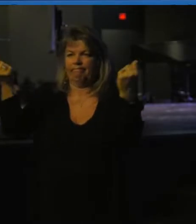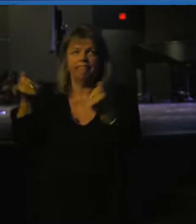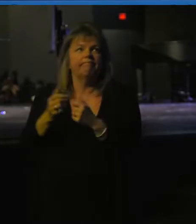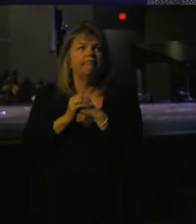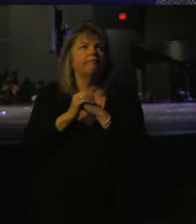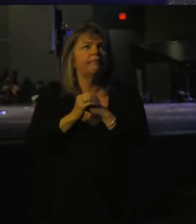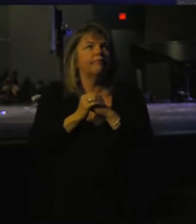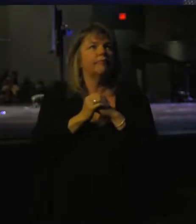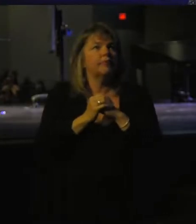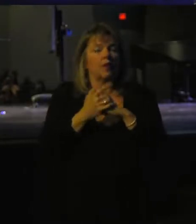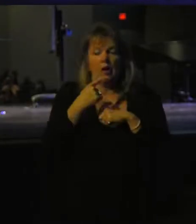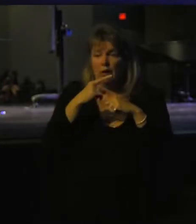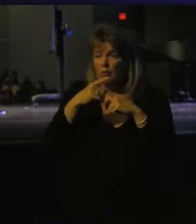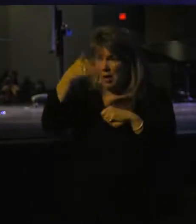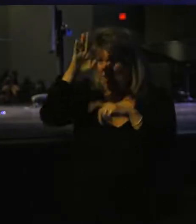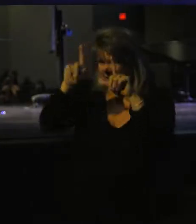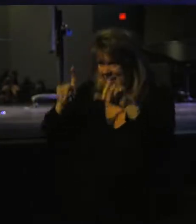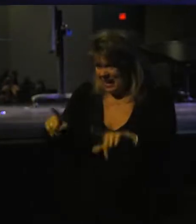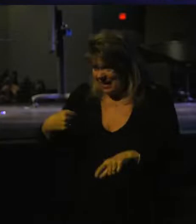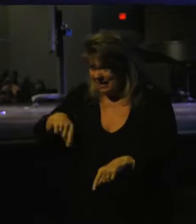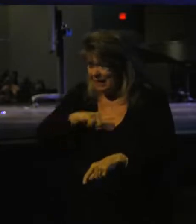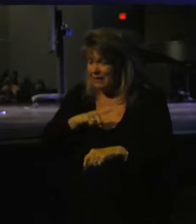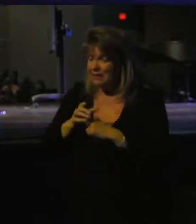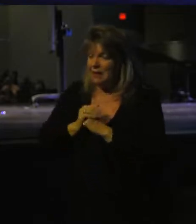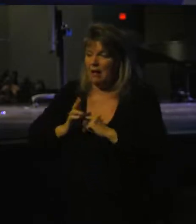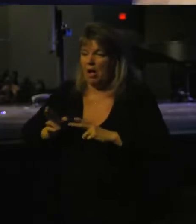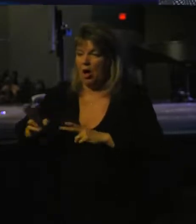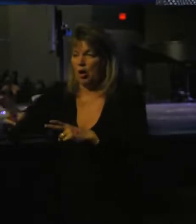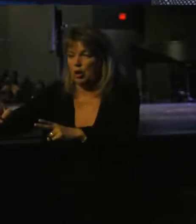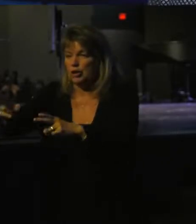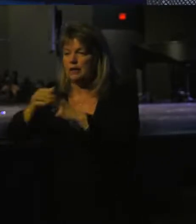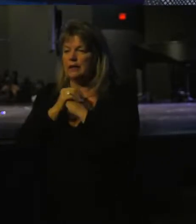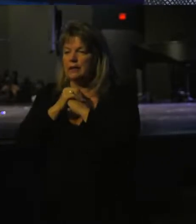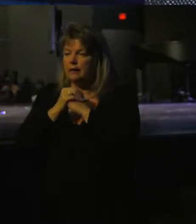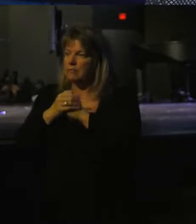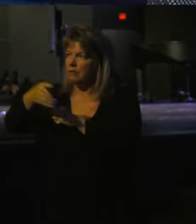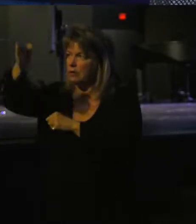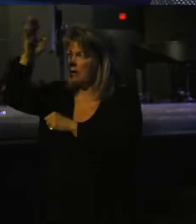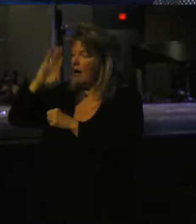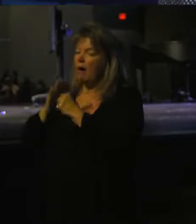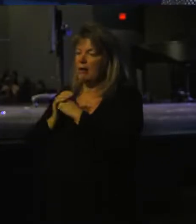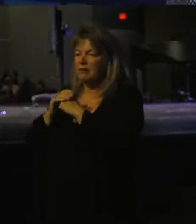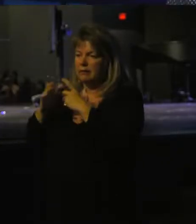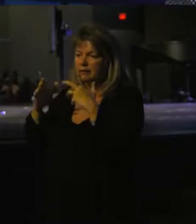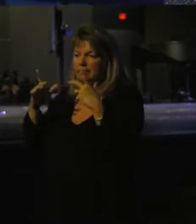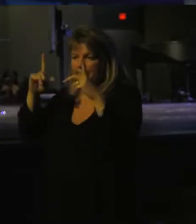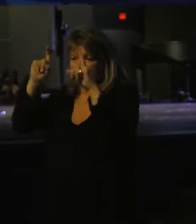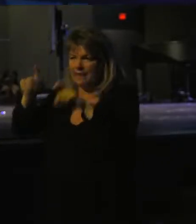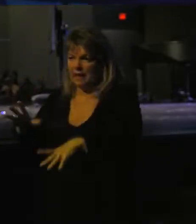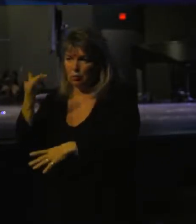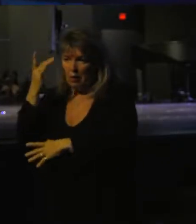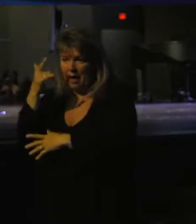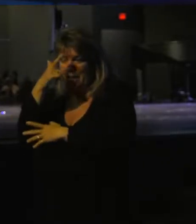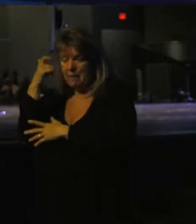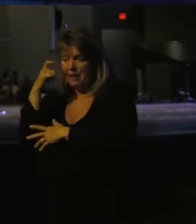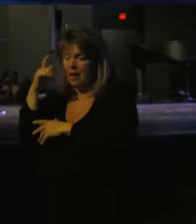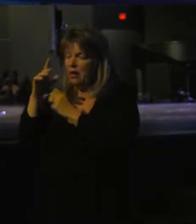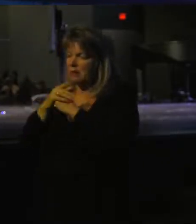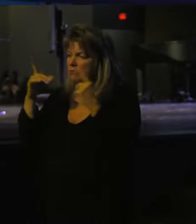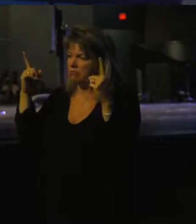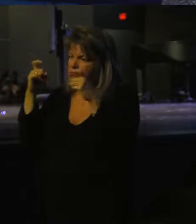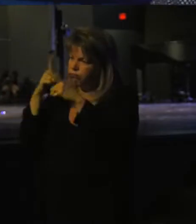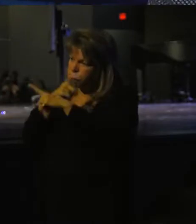Guys, when we are tested by God, there's a compelling urgency to God's test. Why? Because the compelling